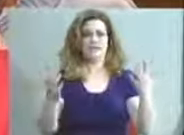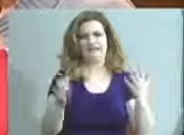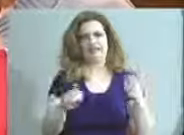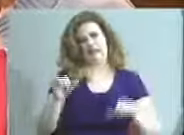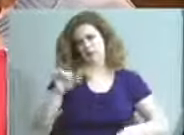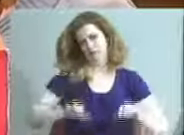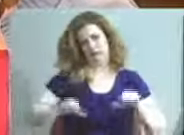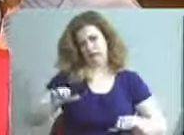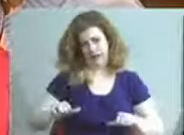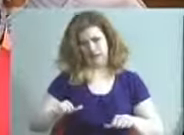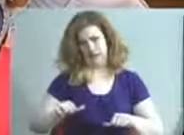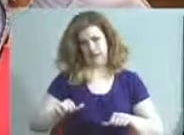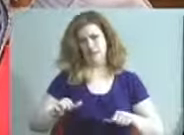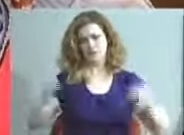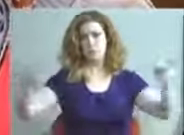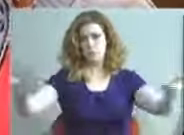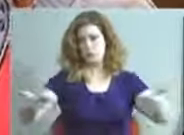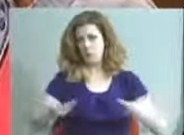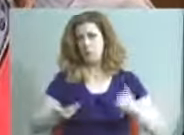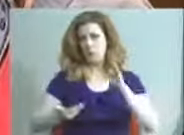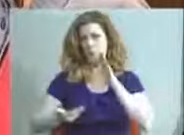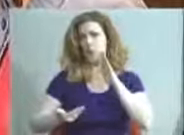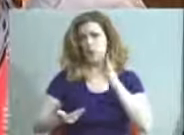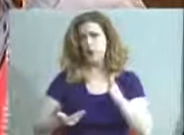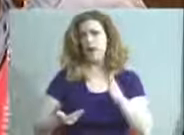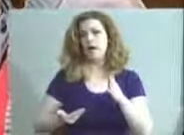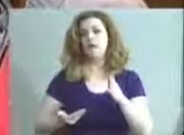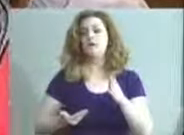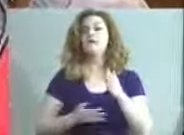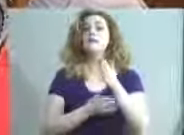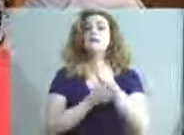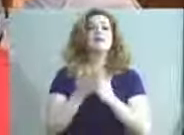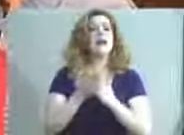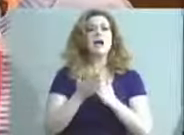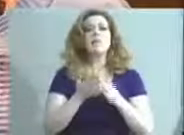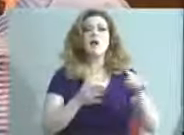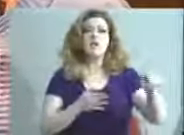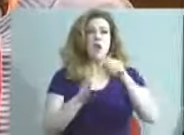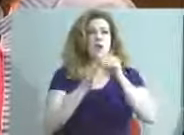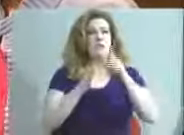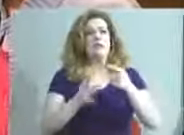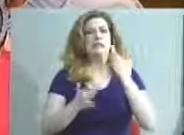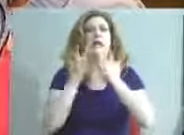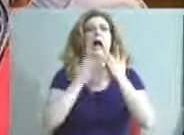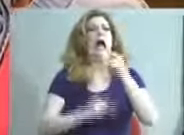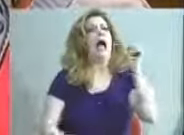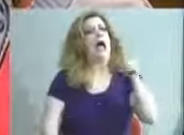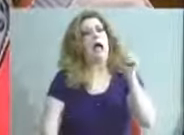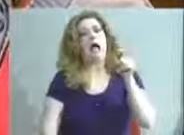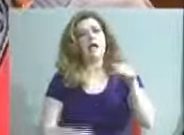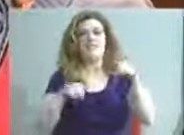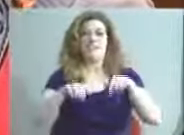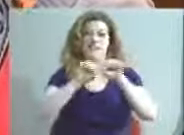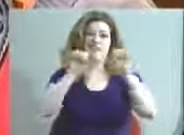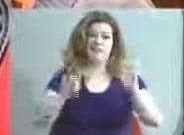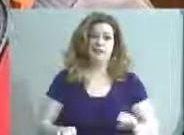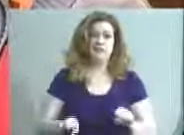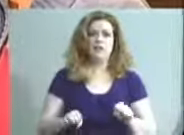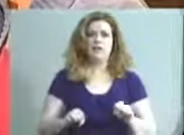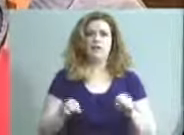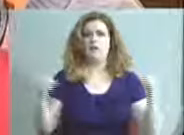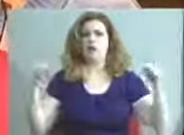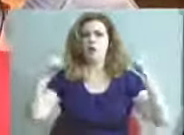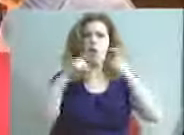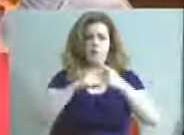it will be welcomed. These are some of the neediest students in our system. They have complex